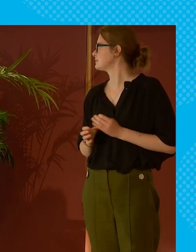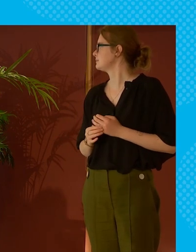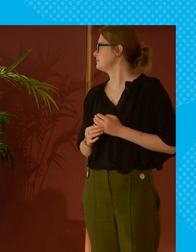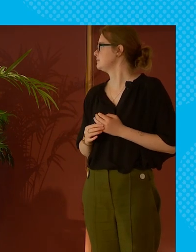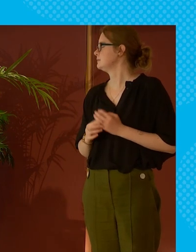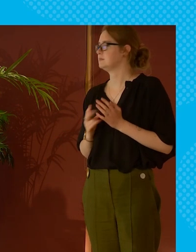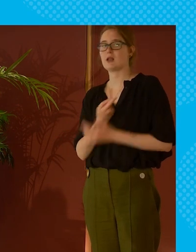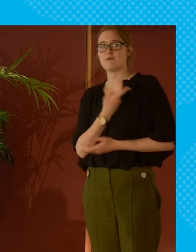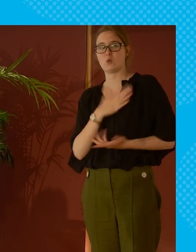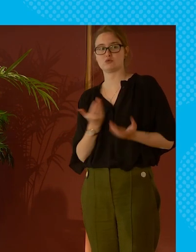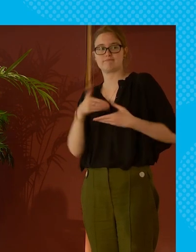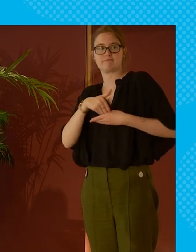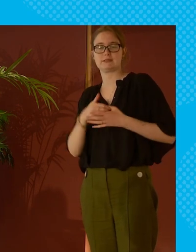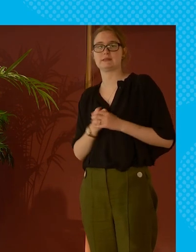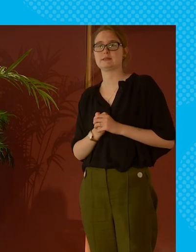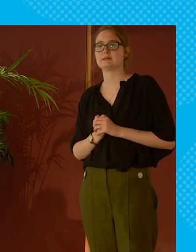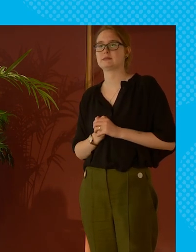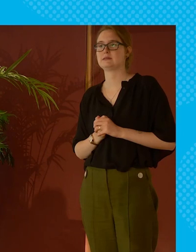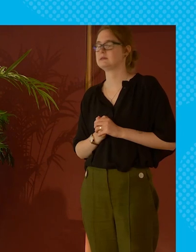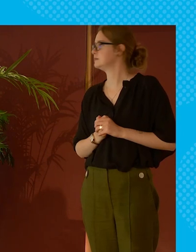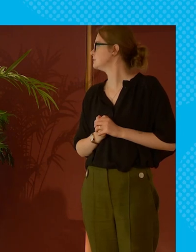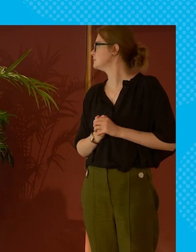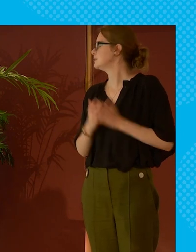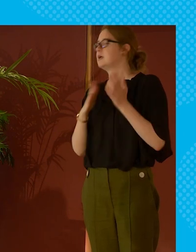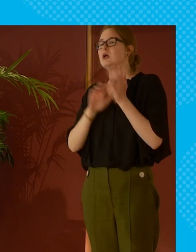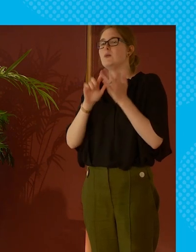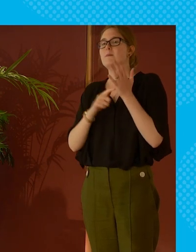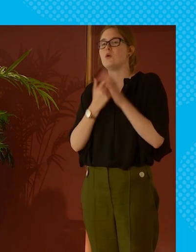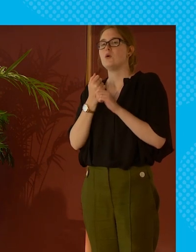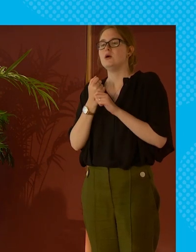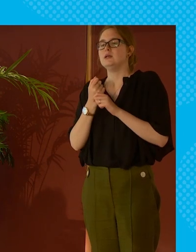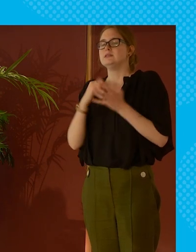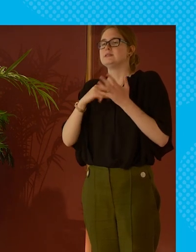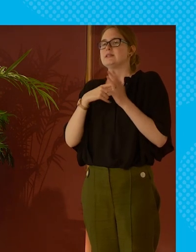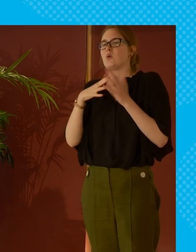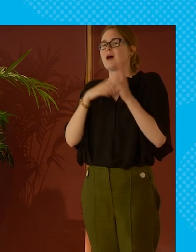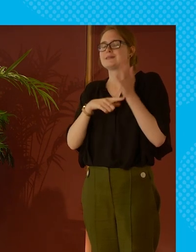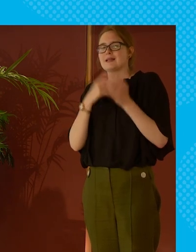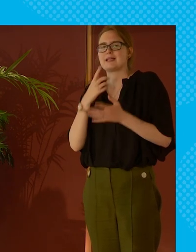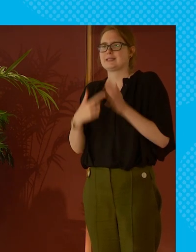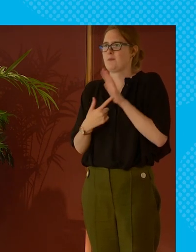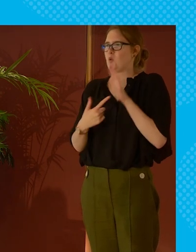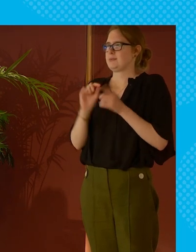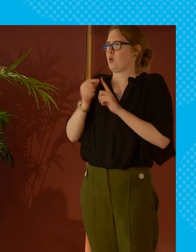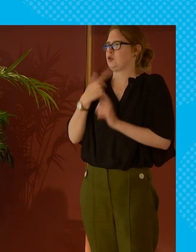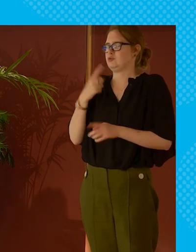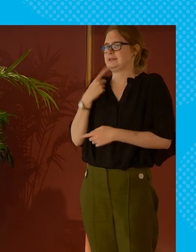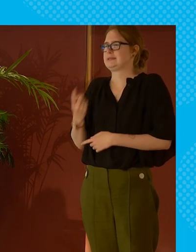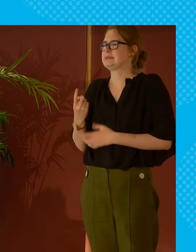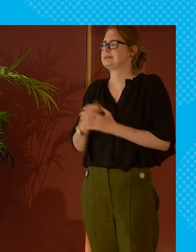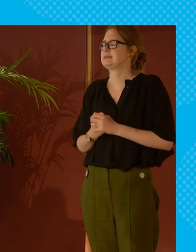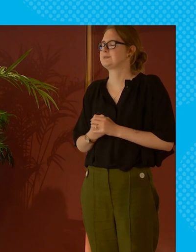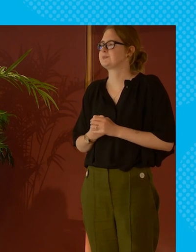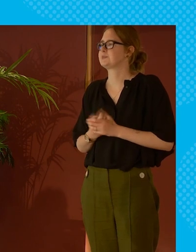more eggs do you want to come in on that no i absolutely agree and i think it's a really important point that you've made and it goes back to